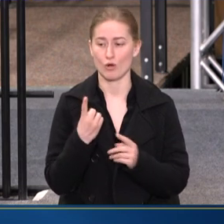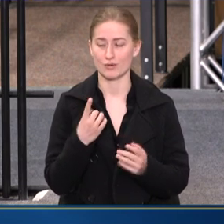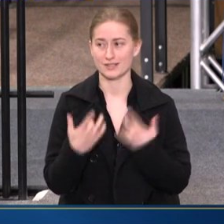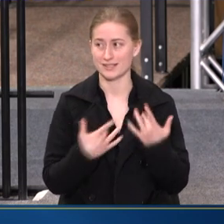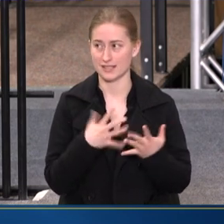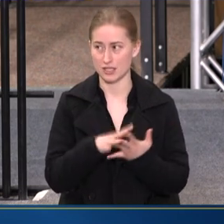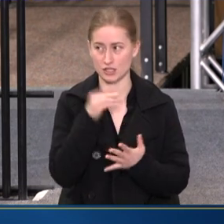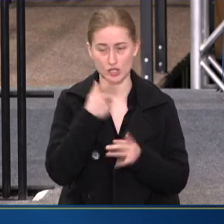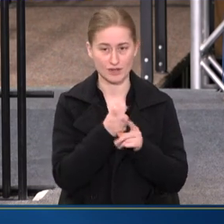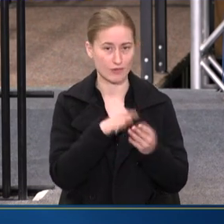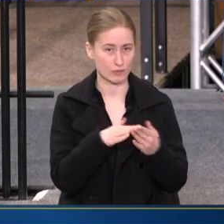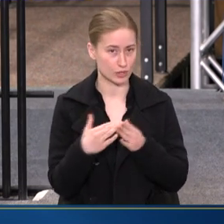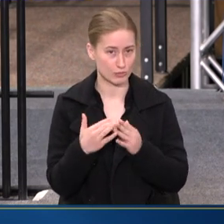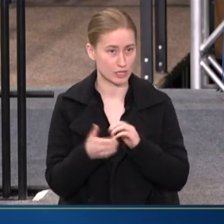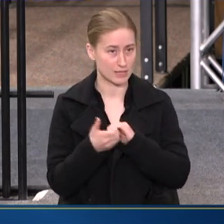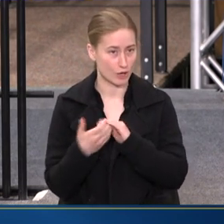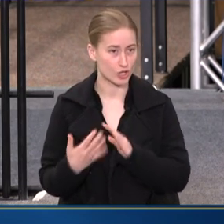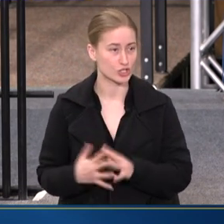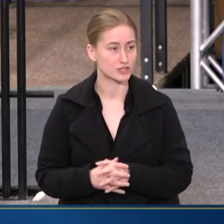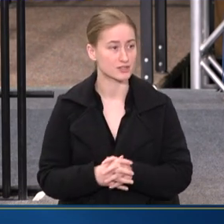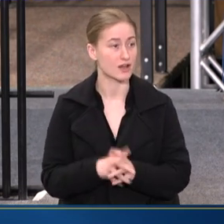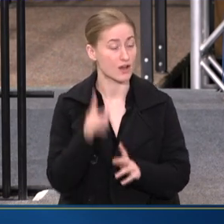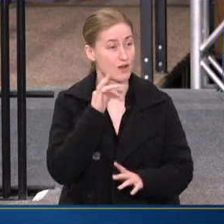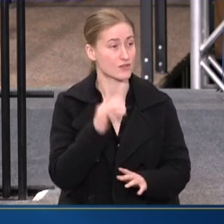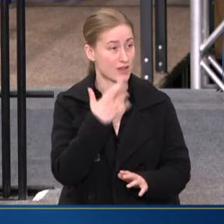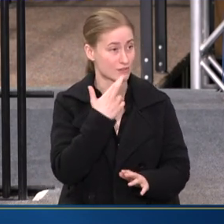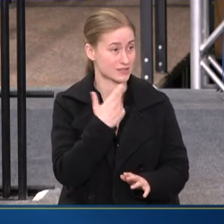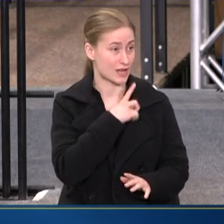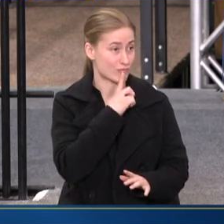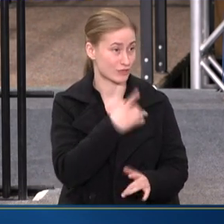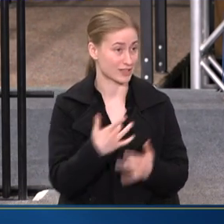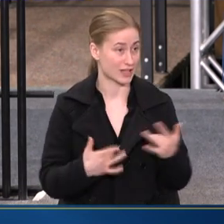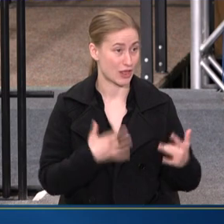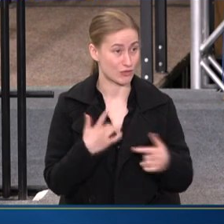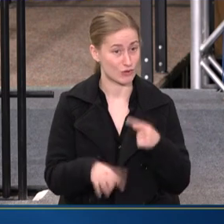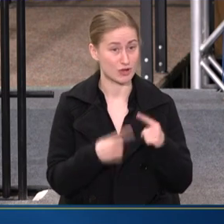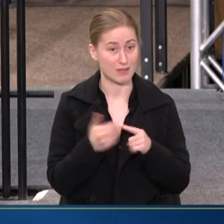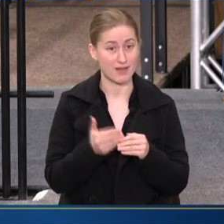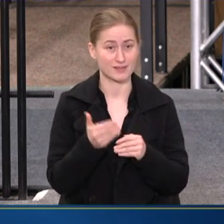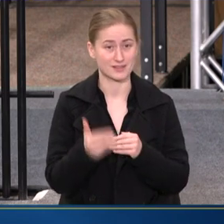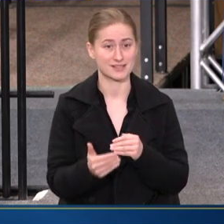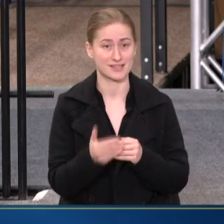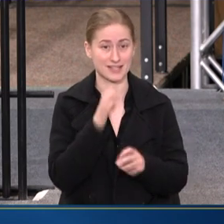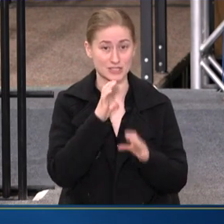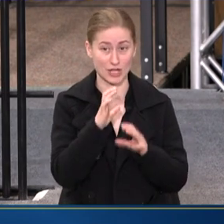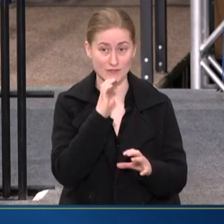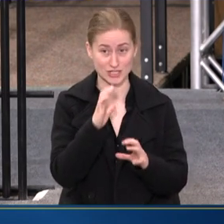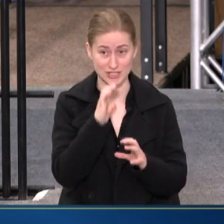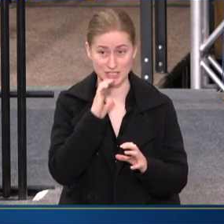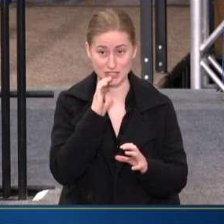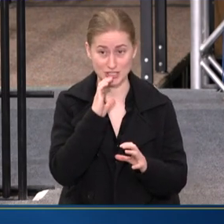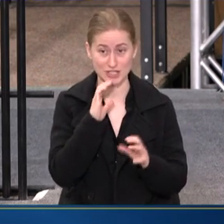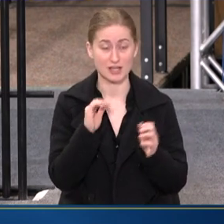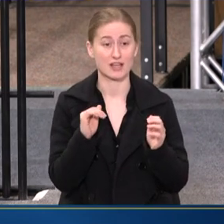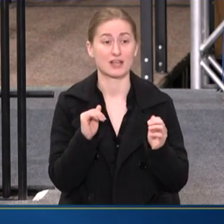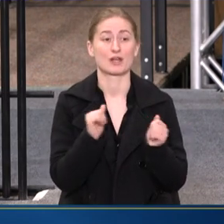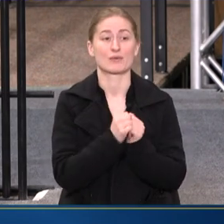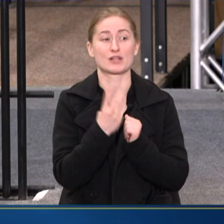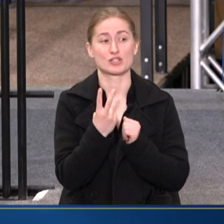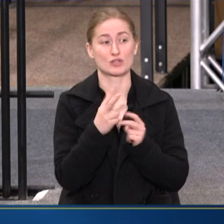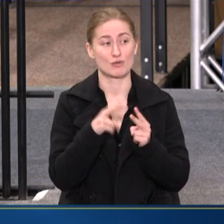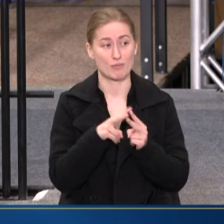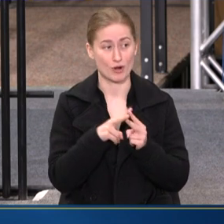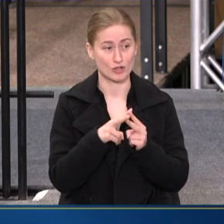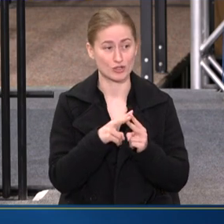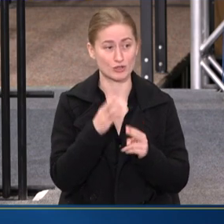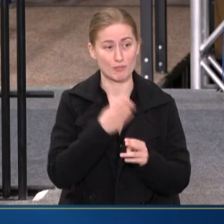LEARN FROM OUR COMMUNITY PARTNERS. AND FOR THAT REASON, I'M REALLY THRILLED ABOUT THIS NEXT CONVERSATION. I'M WITH TWO OF THOSE PARTNERS,